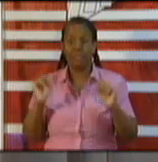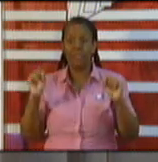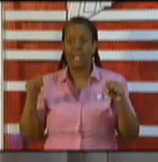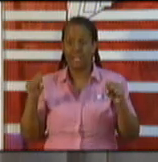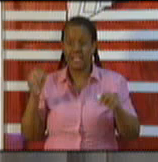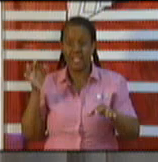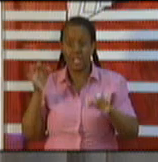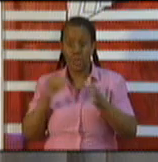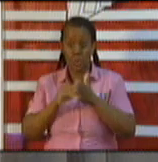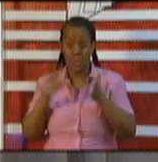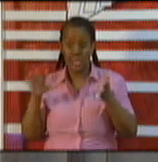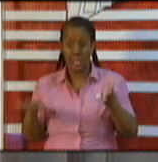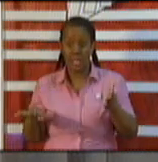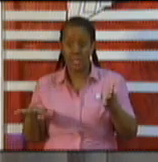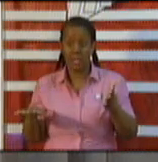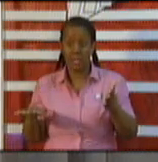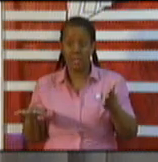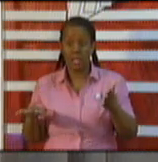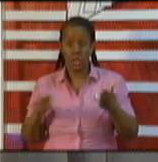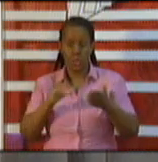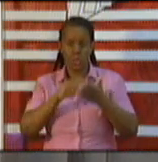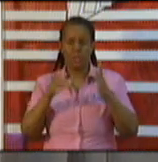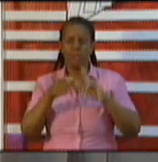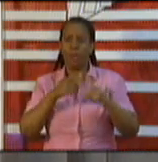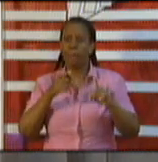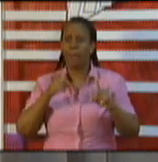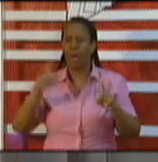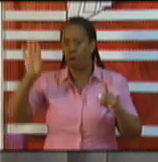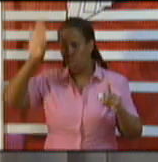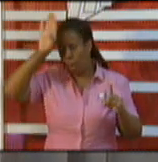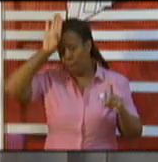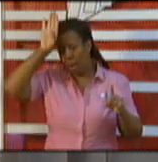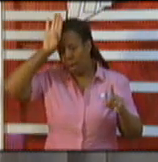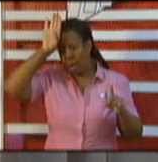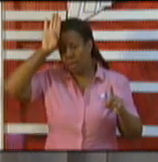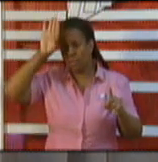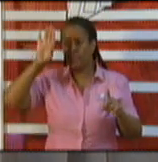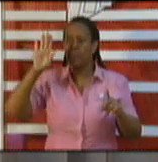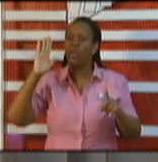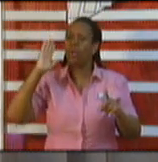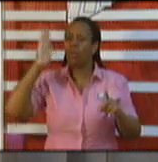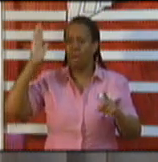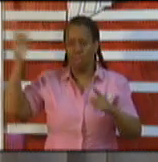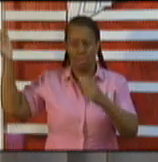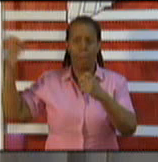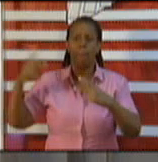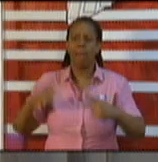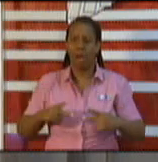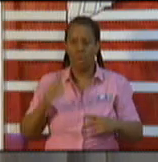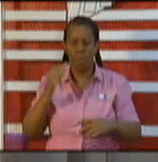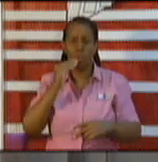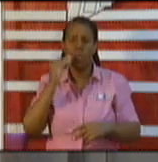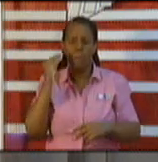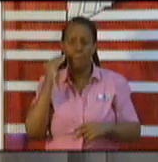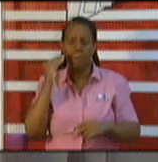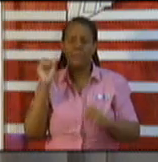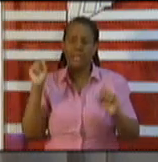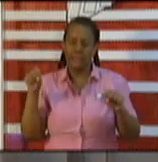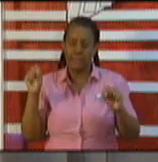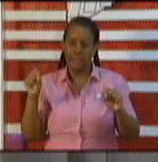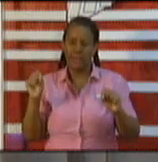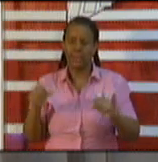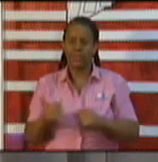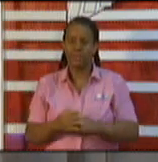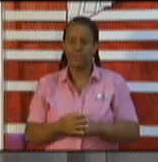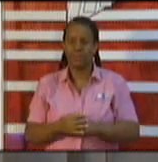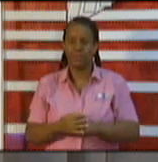from Cuba or at least offering them the opportunity. They're being granted exemptions to come home or students who are in Cuba because there's a